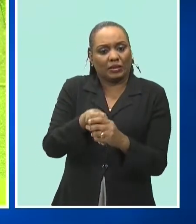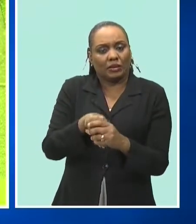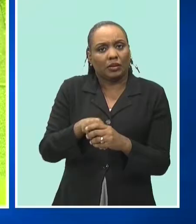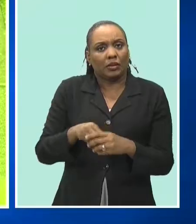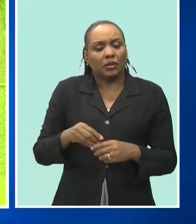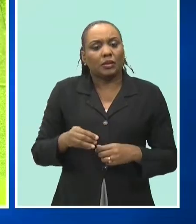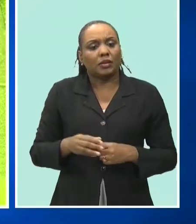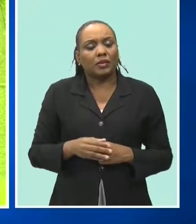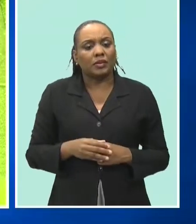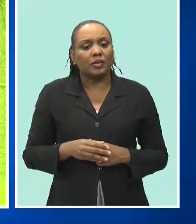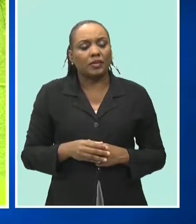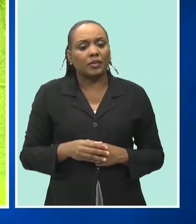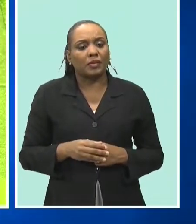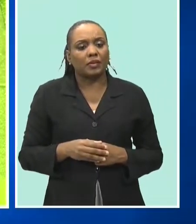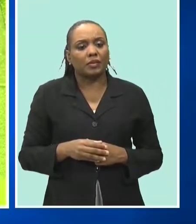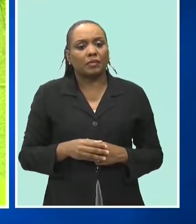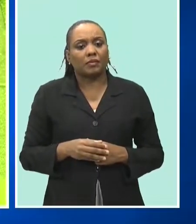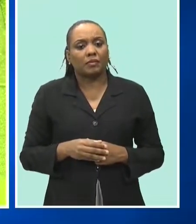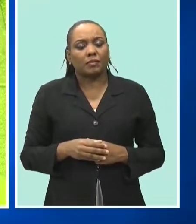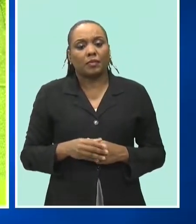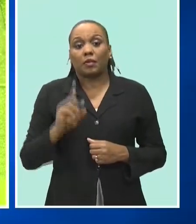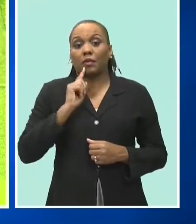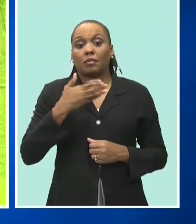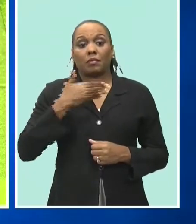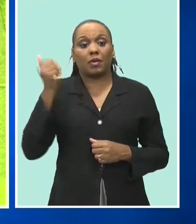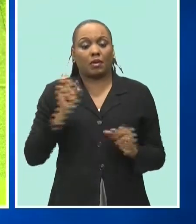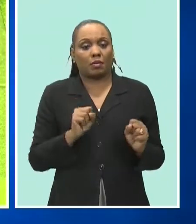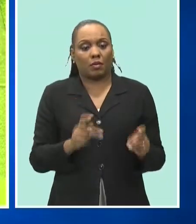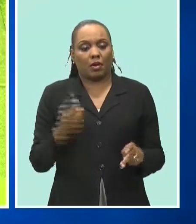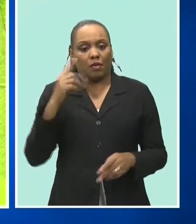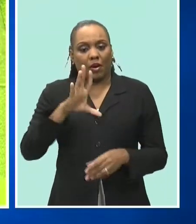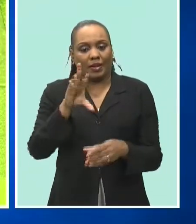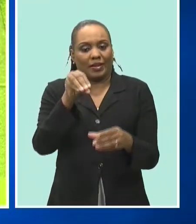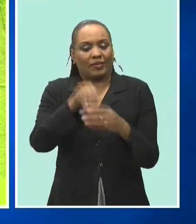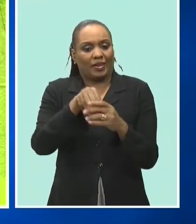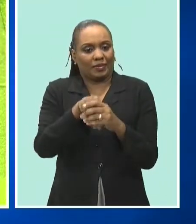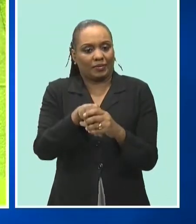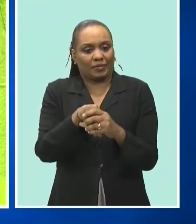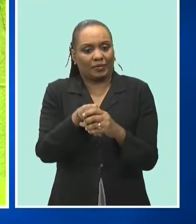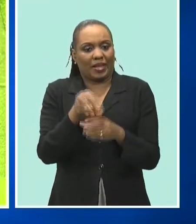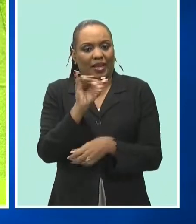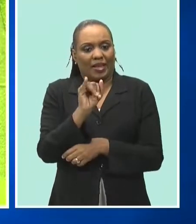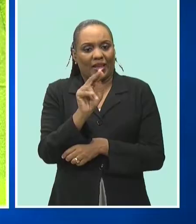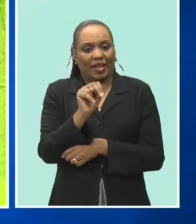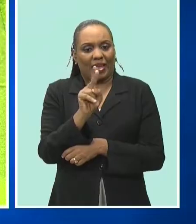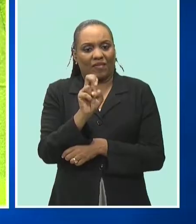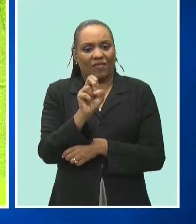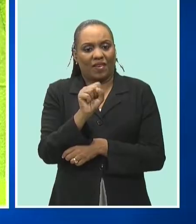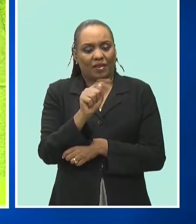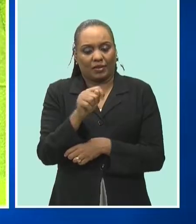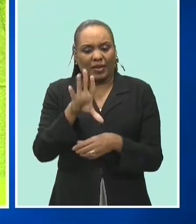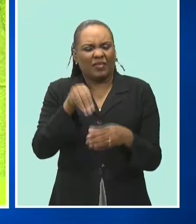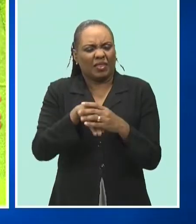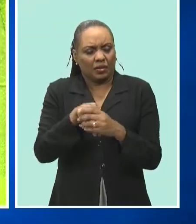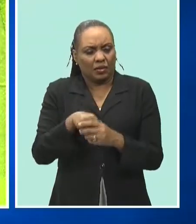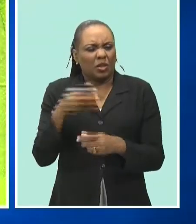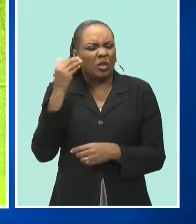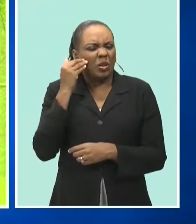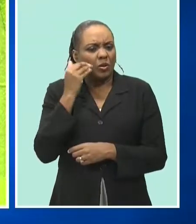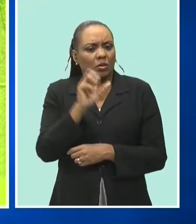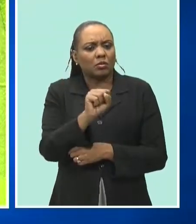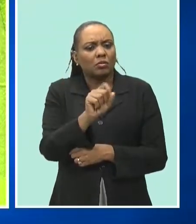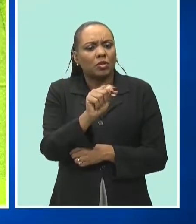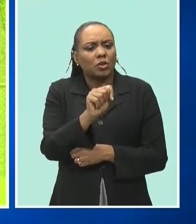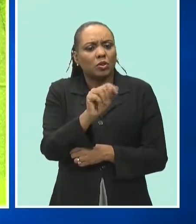i would say this is the best opportunity to invest you know you know about the stock markets you know they even have to stop